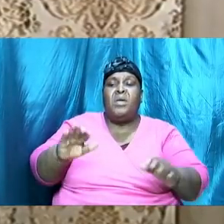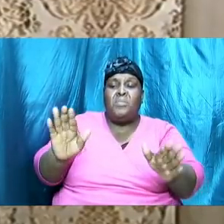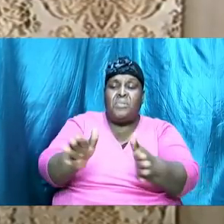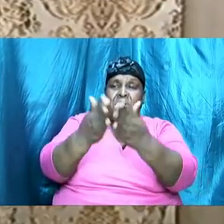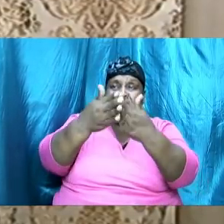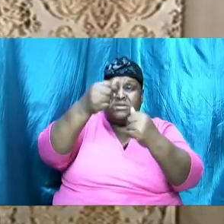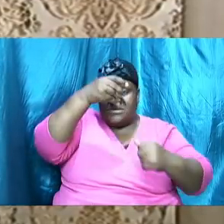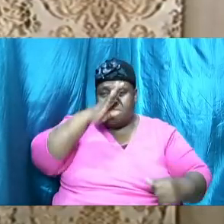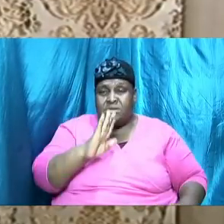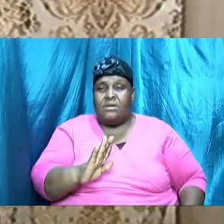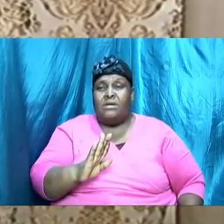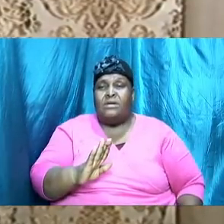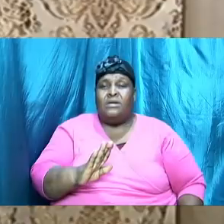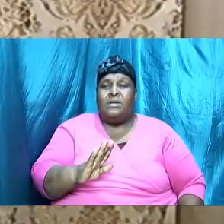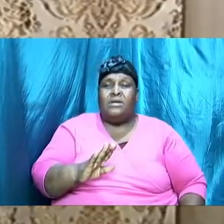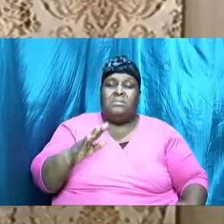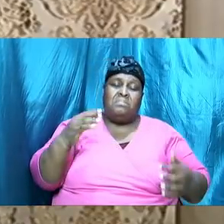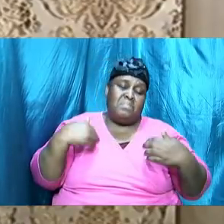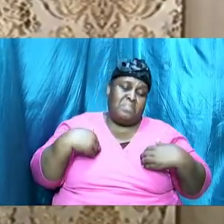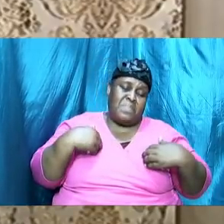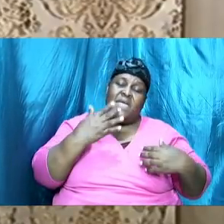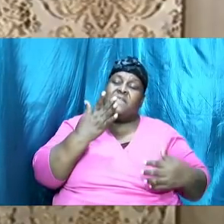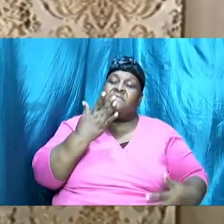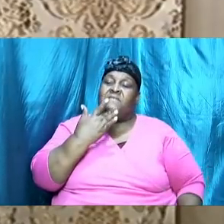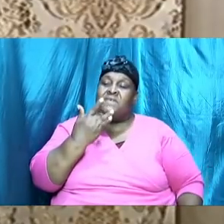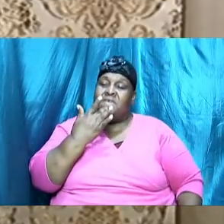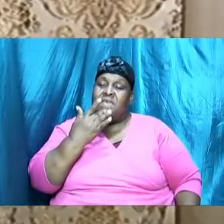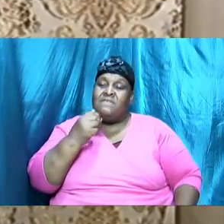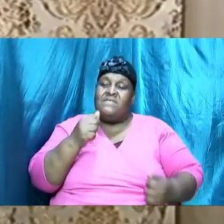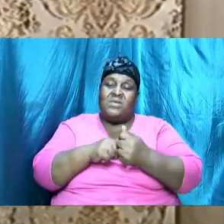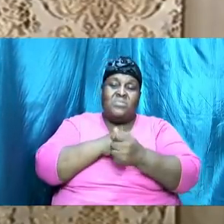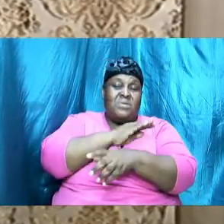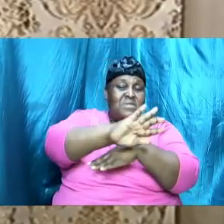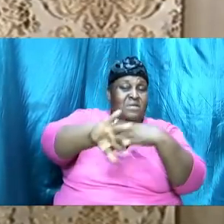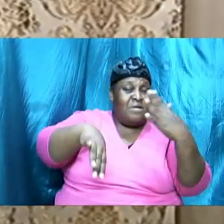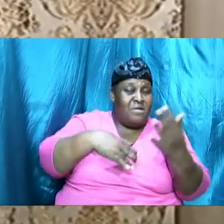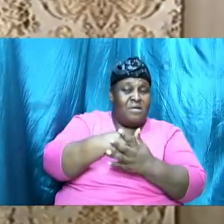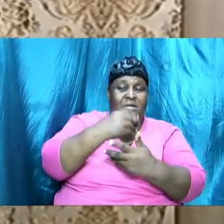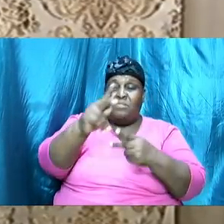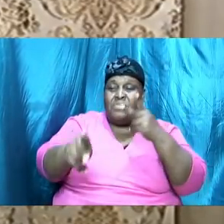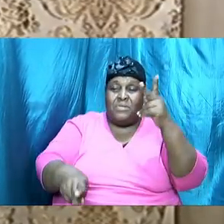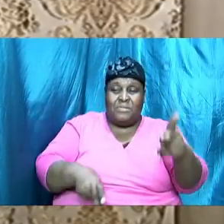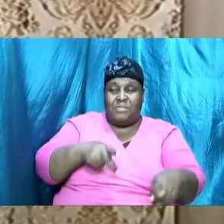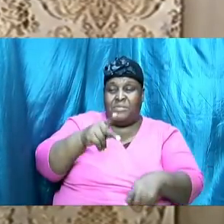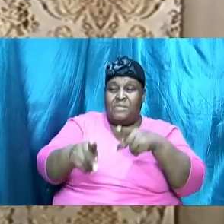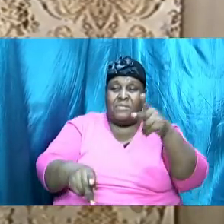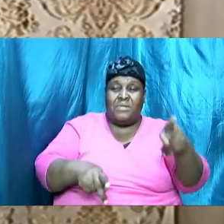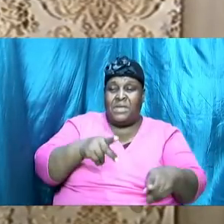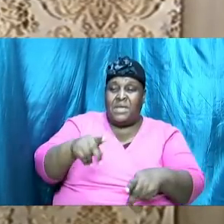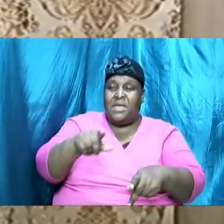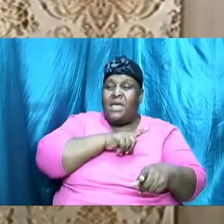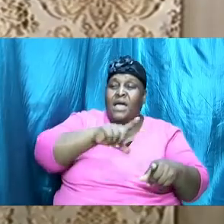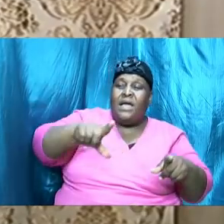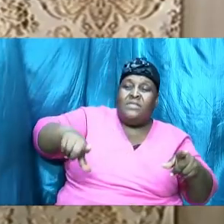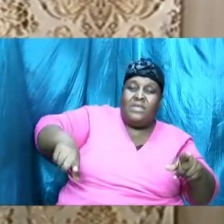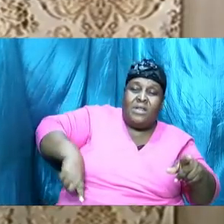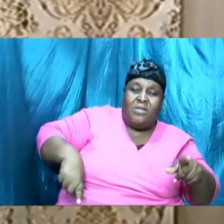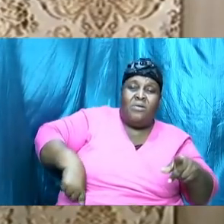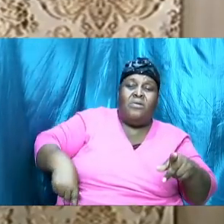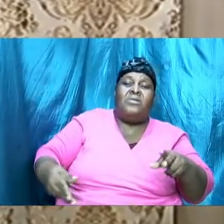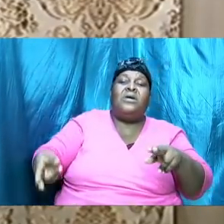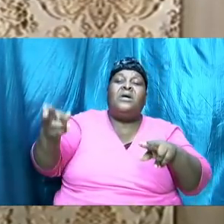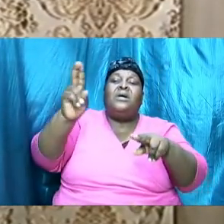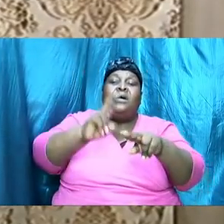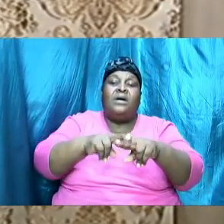God and having favor with all the people and the Lord added